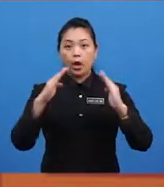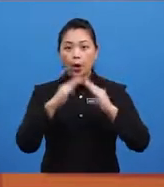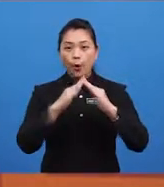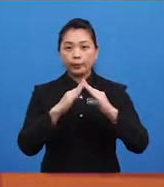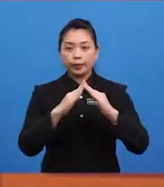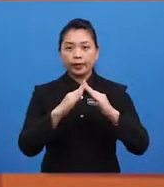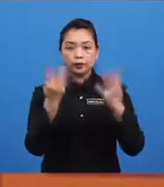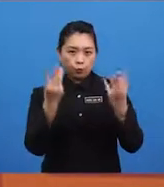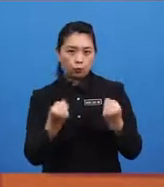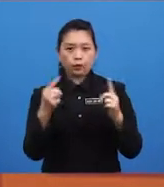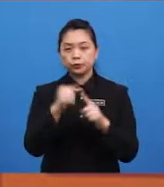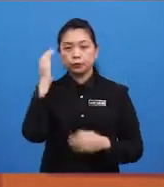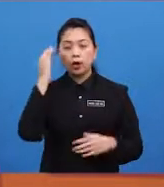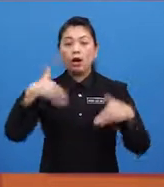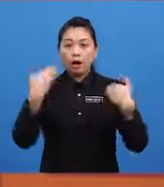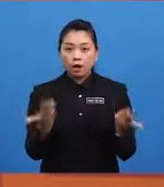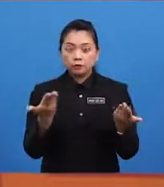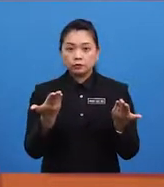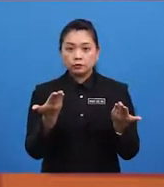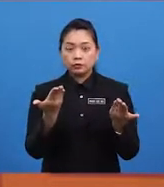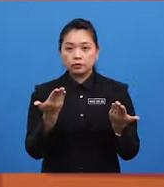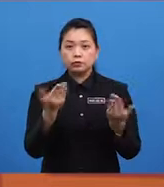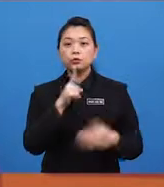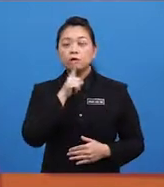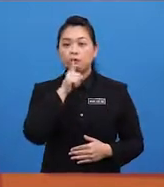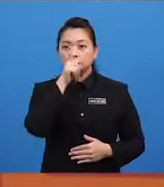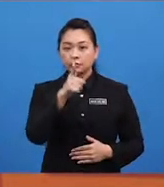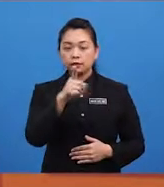order and how to ask for order.